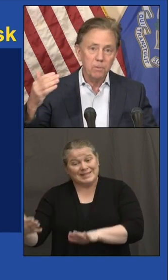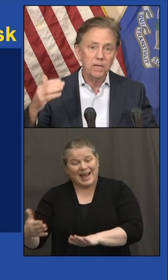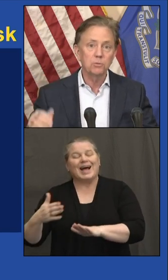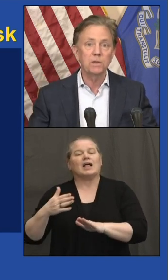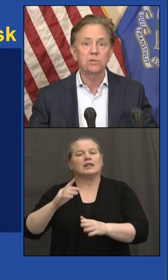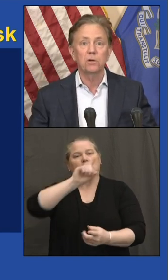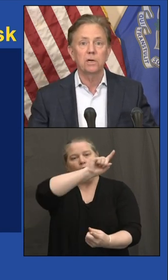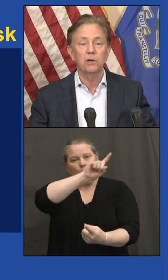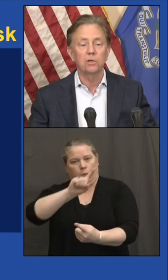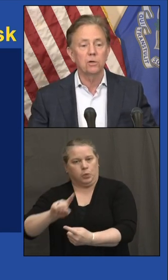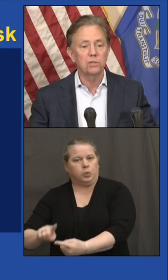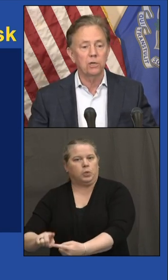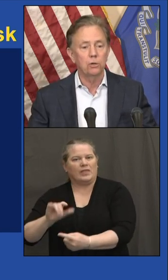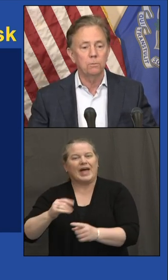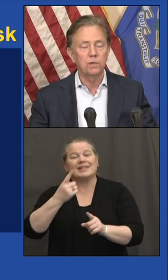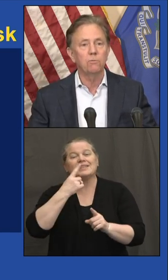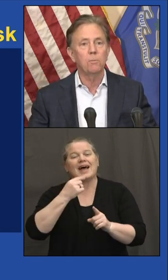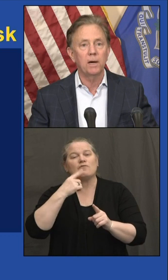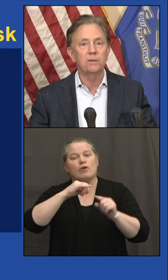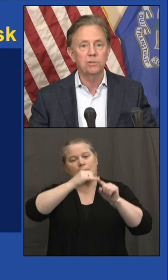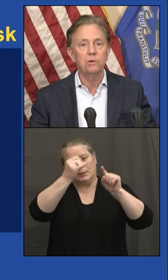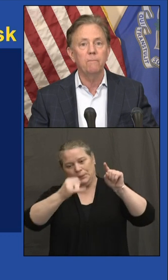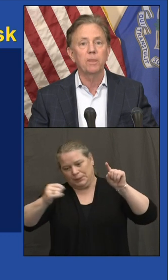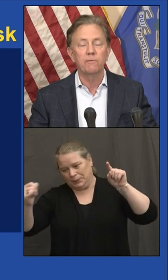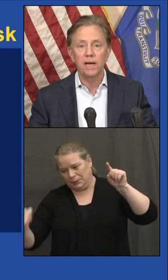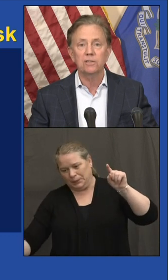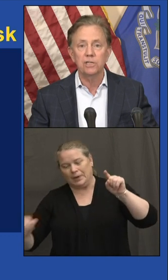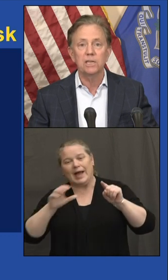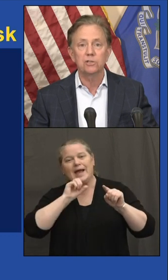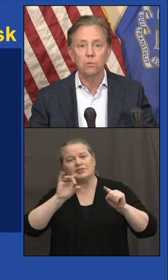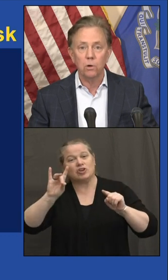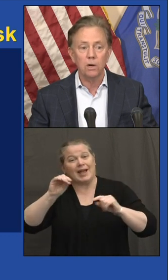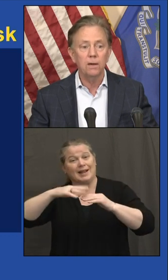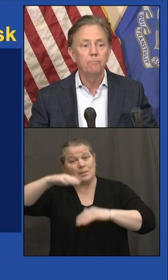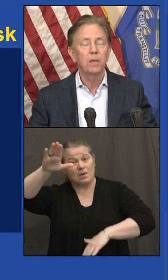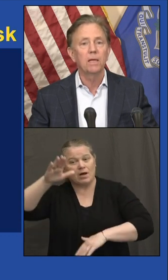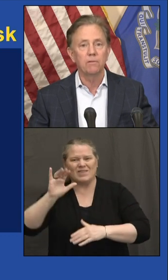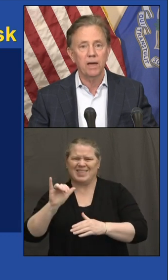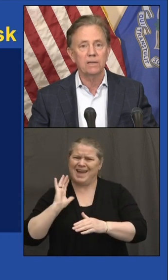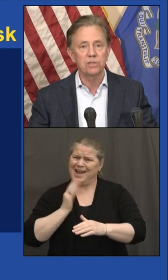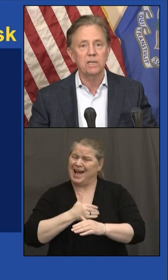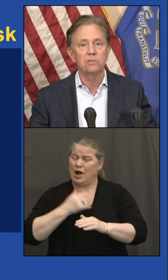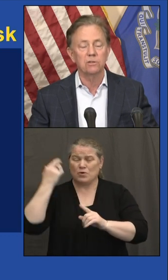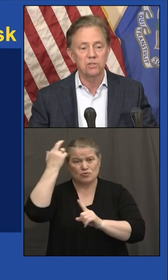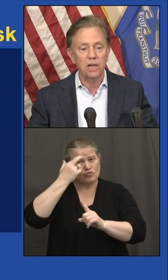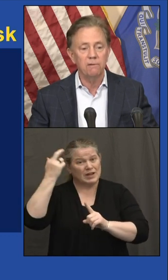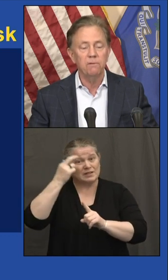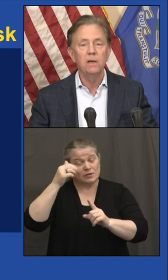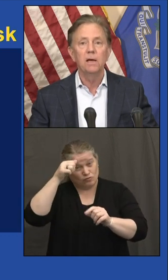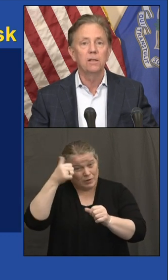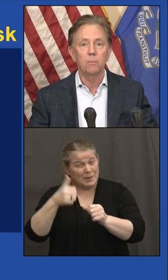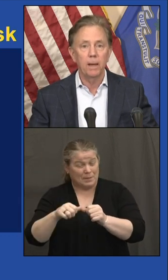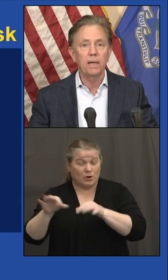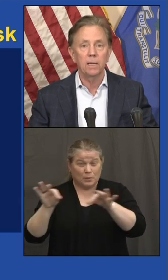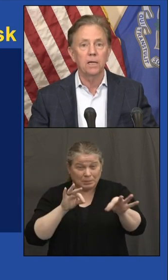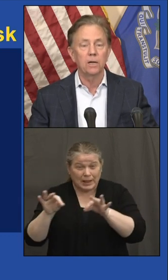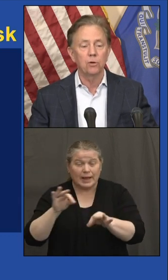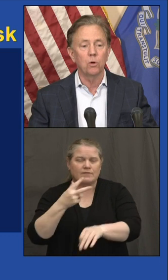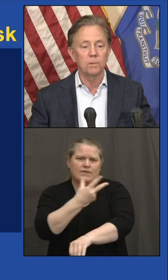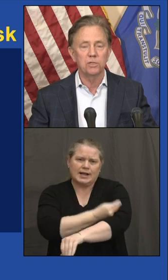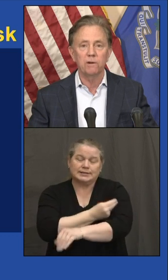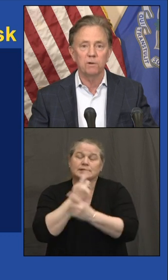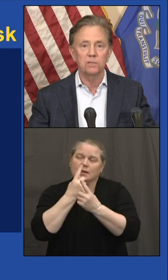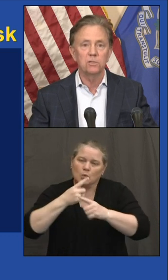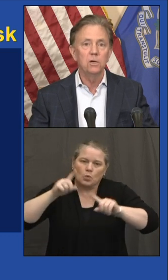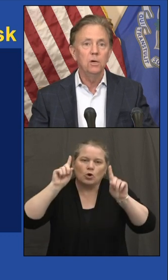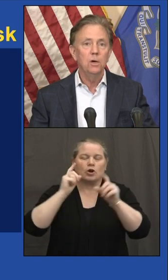Same thing as we saw in our nursing homes. It reminds you the vaccines work and the vaccines are safe, and they're making an